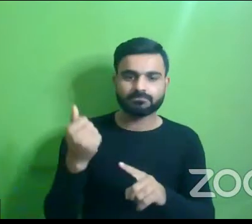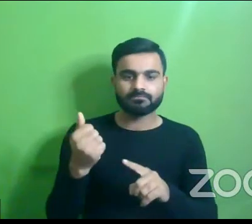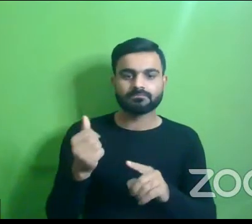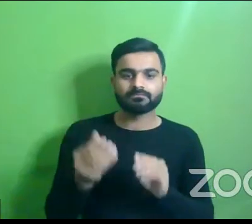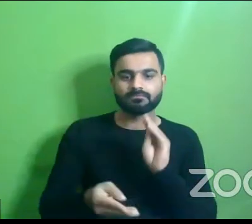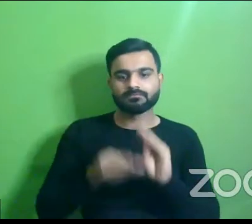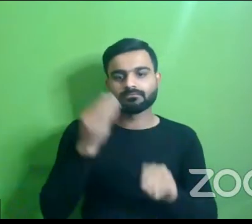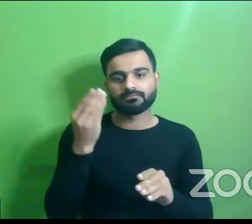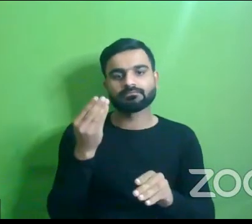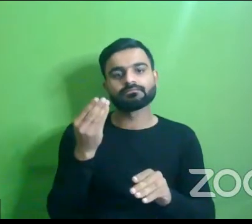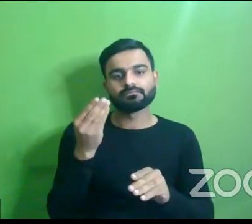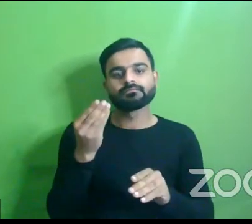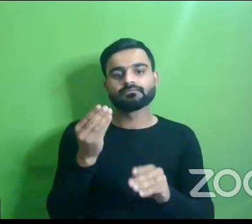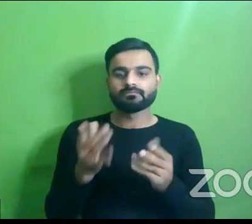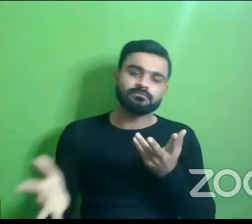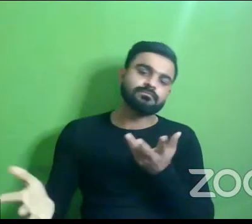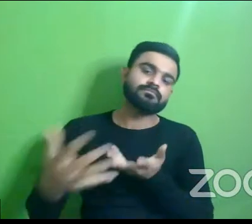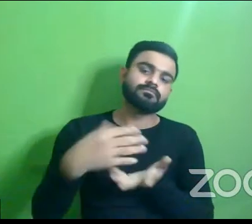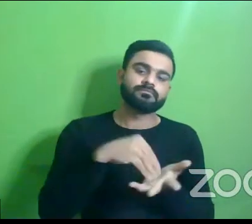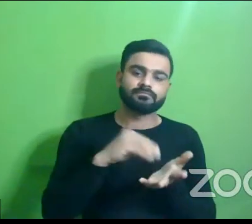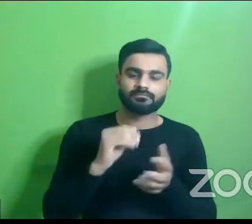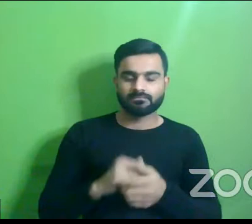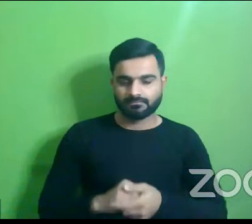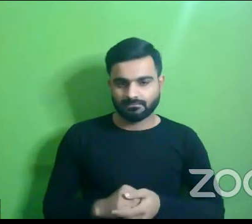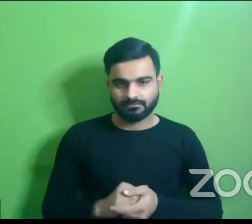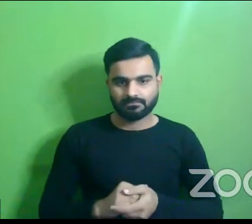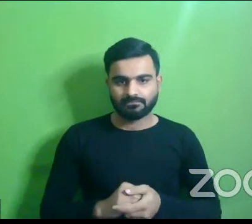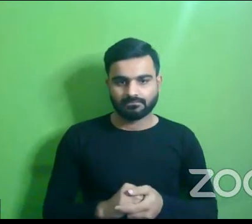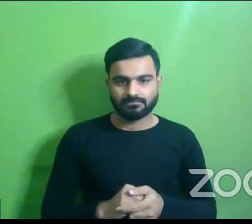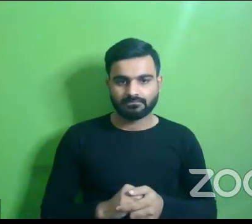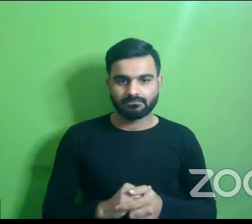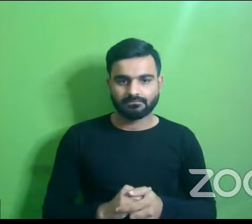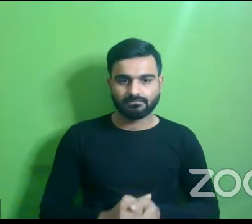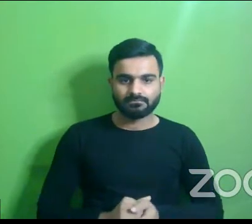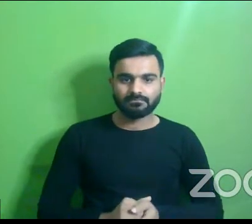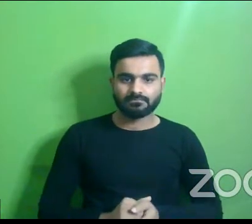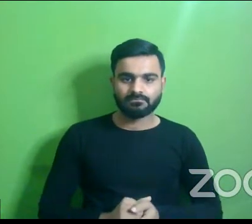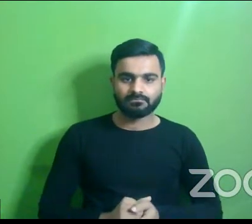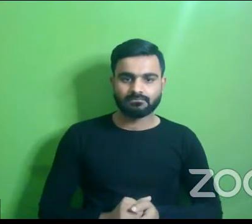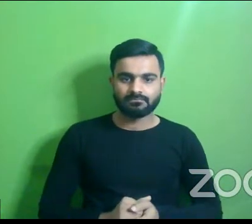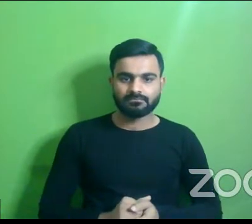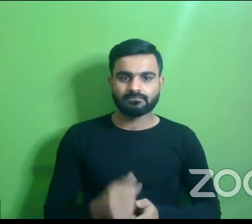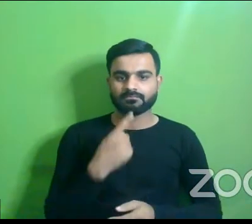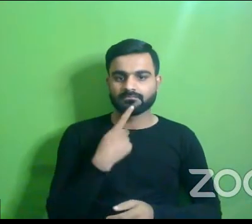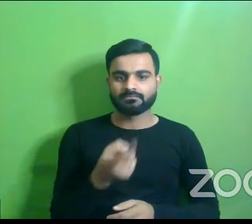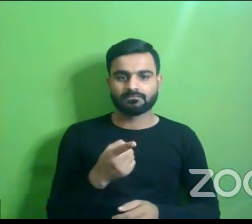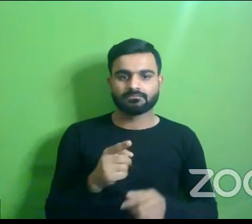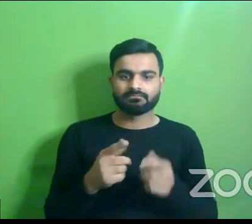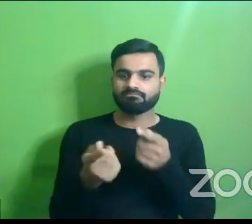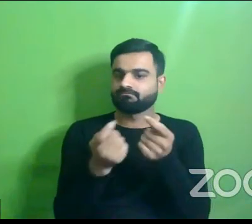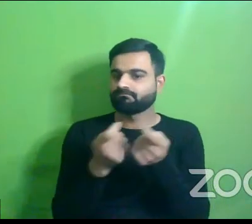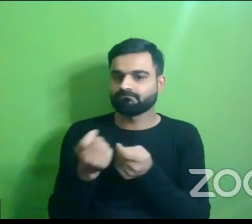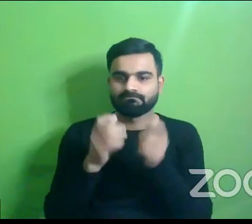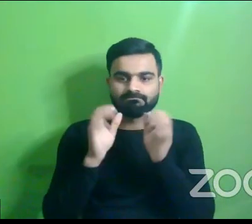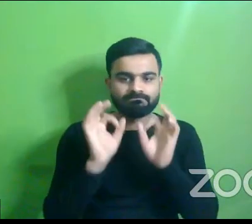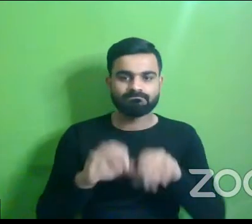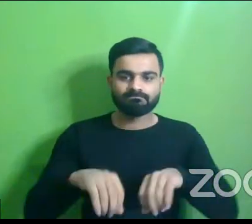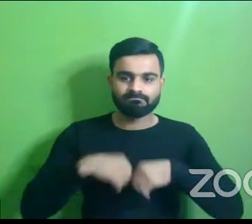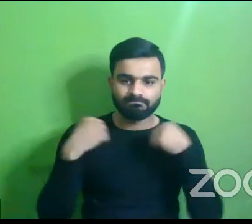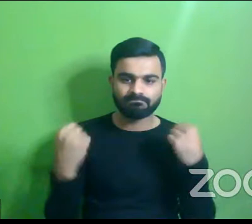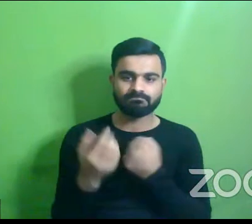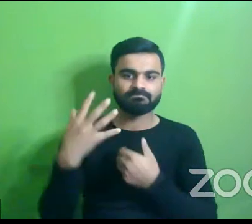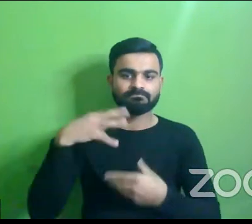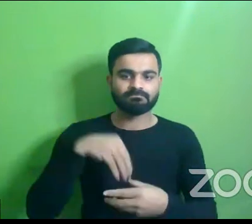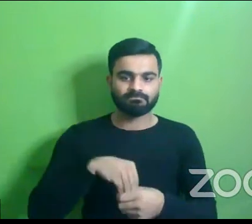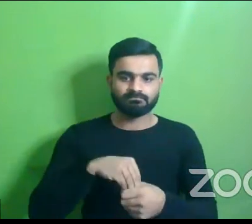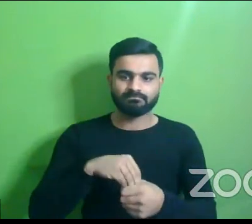uh collective or uh you know um i would say well coordinated uh effort can be put in